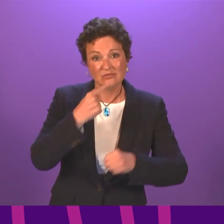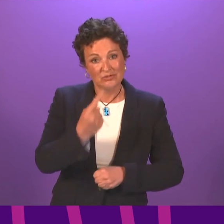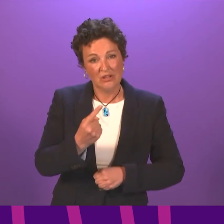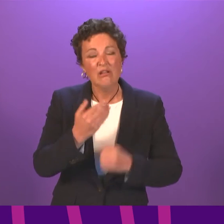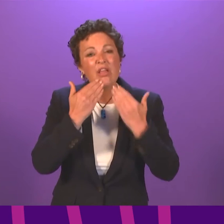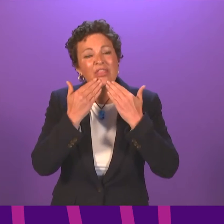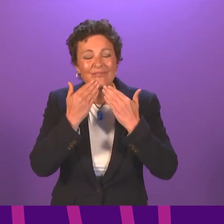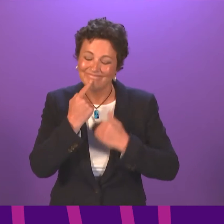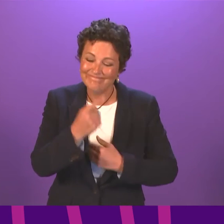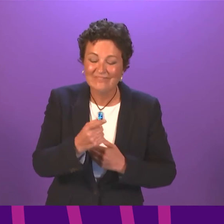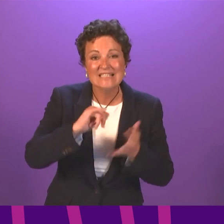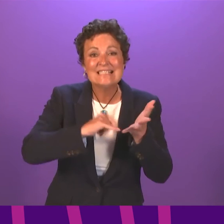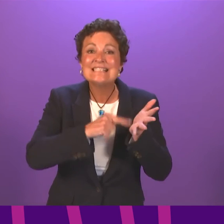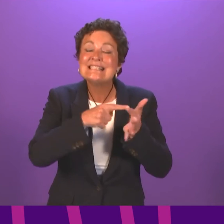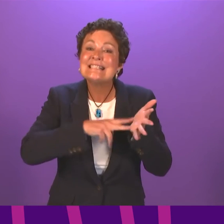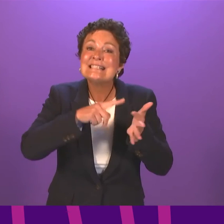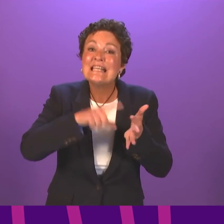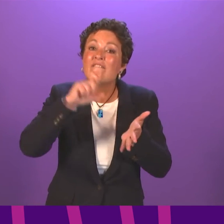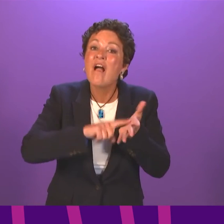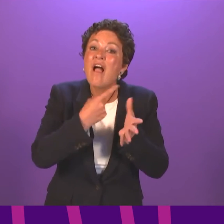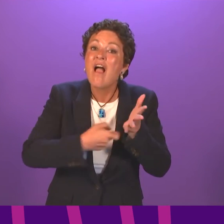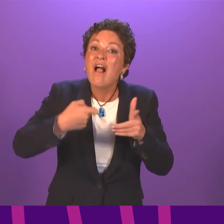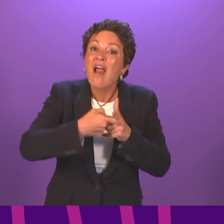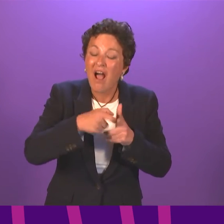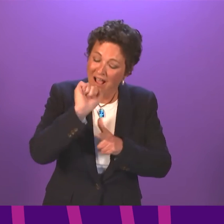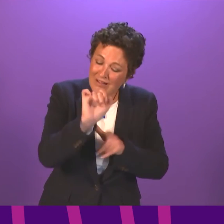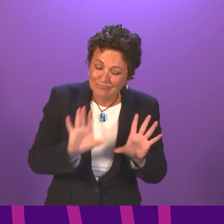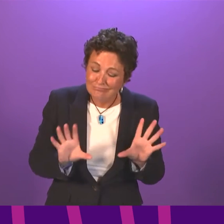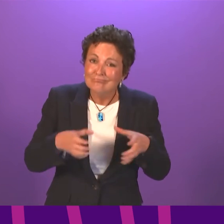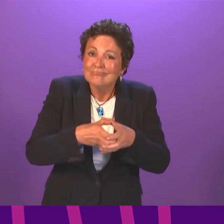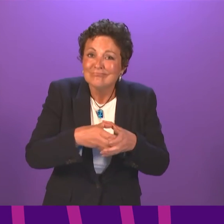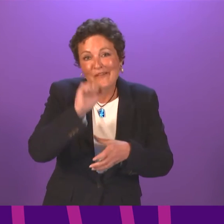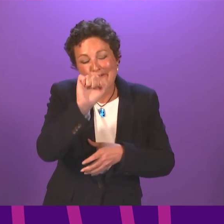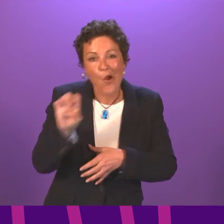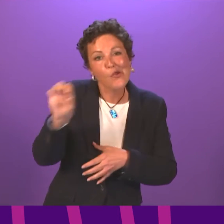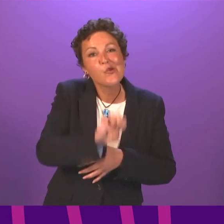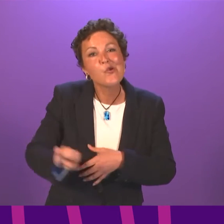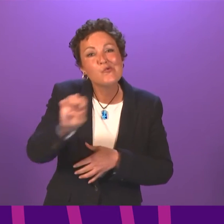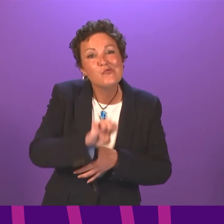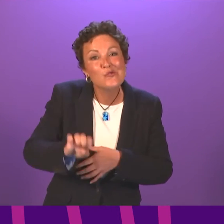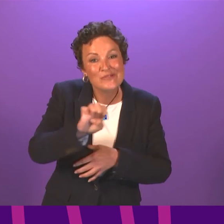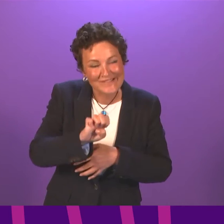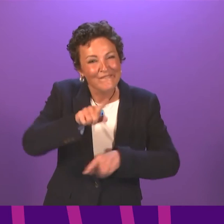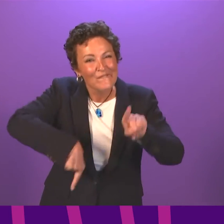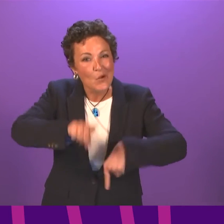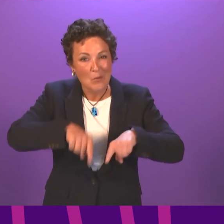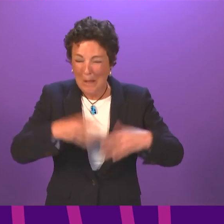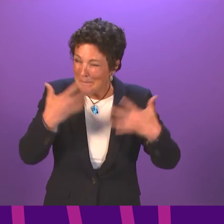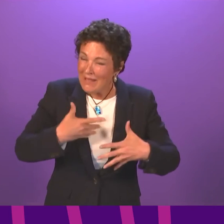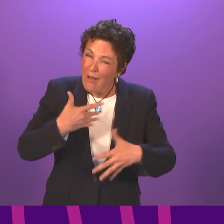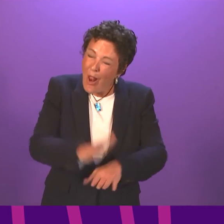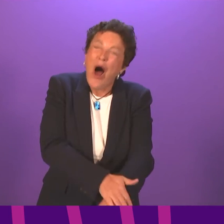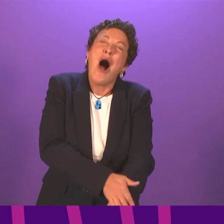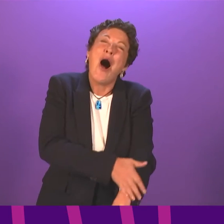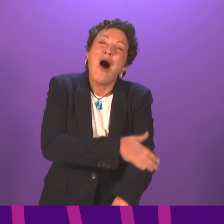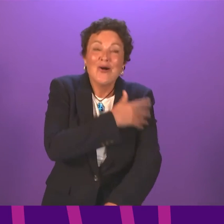wish Steve Clarke and his entire squad all the very best for the Euros. It has been a long 23-year wait